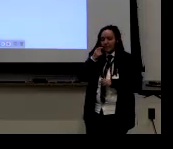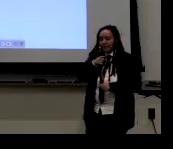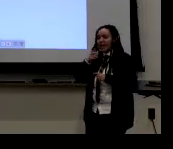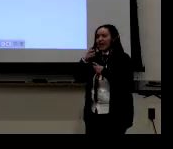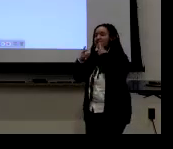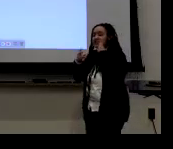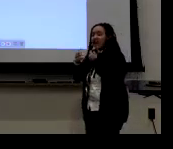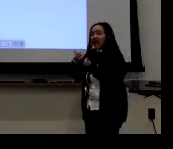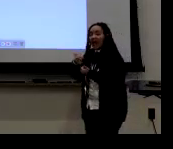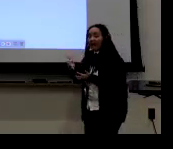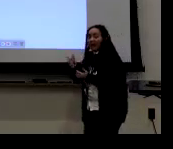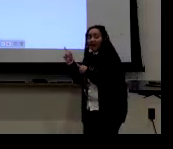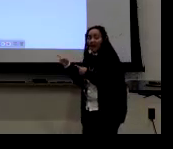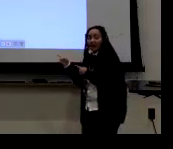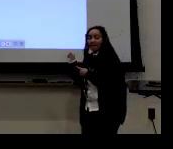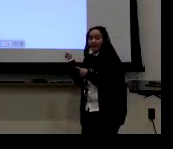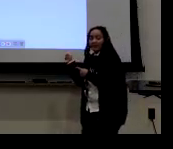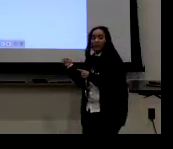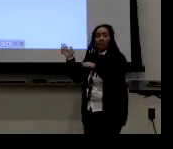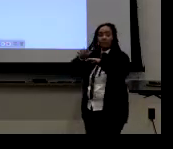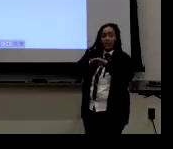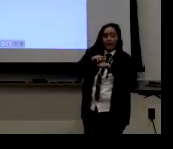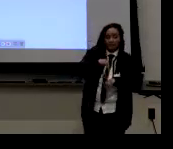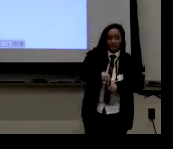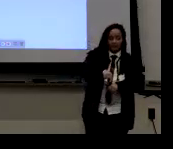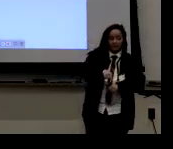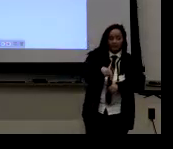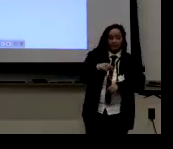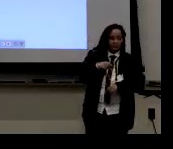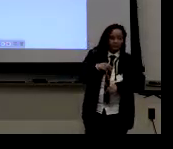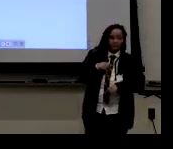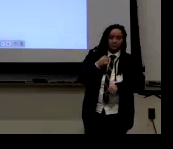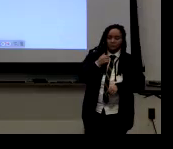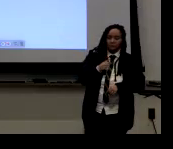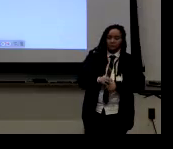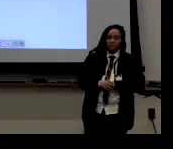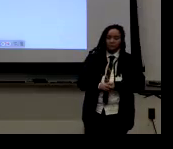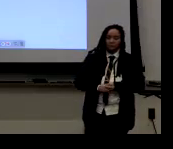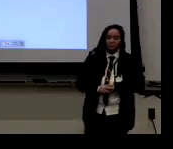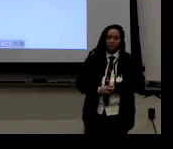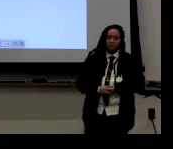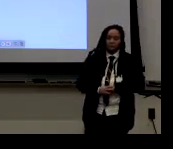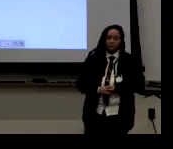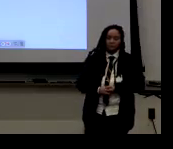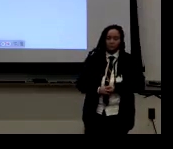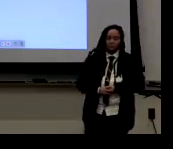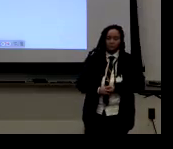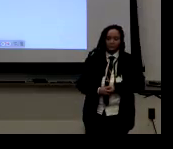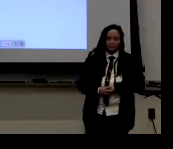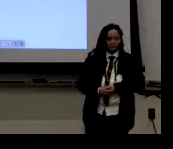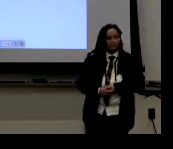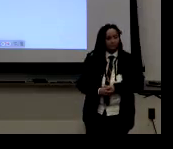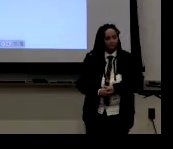So, I look forward to any trans people who do that research, and to see if there are any overlaps with my